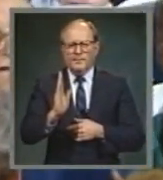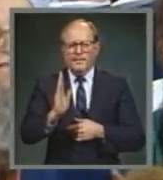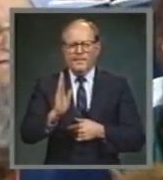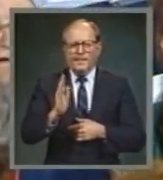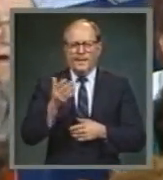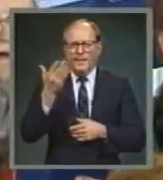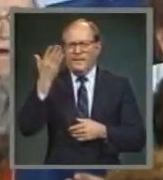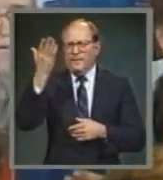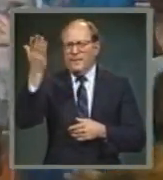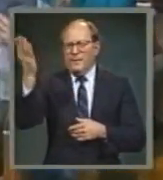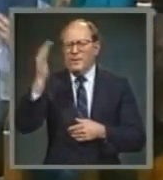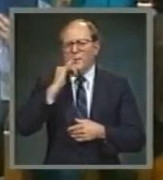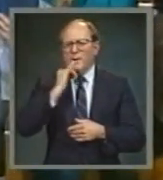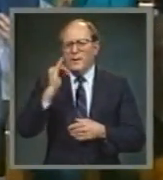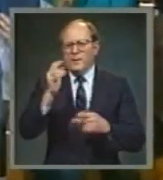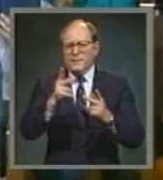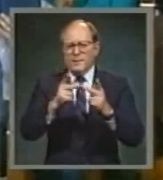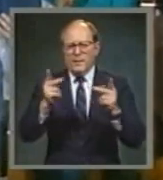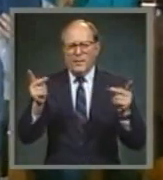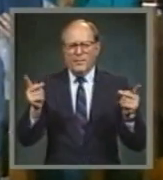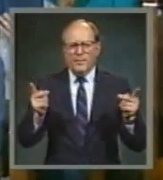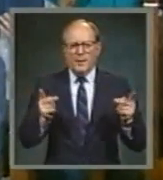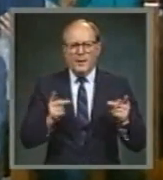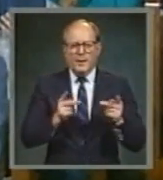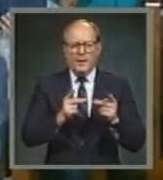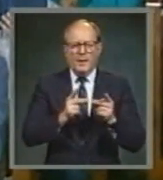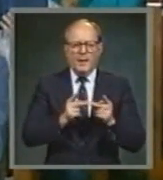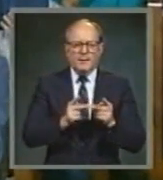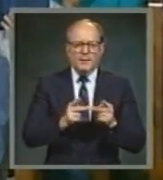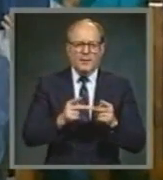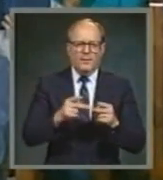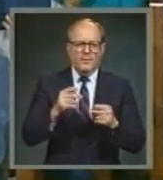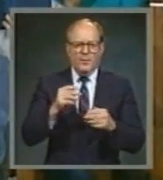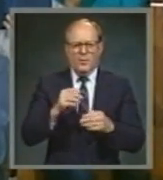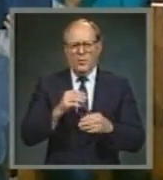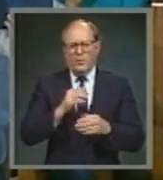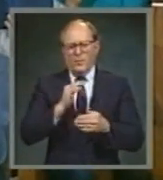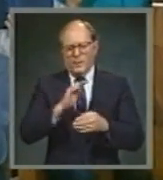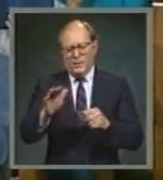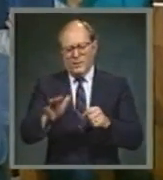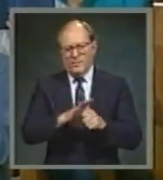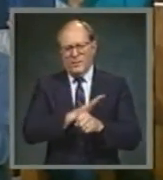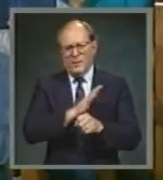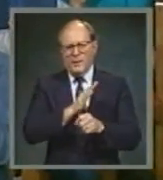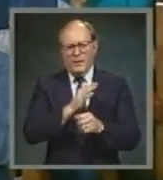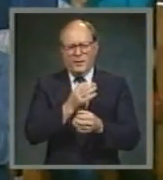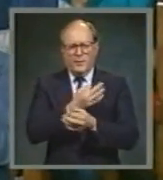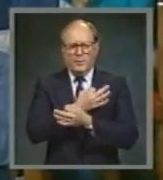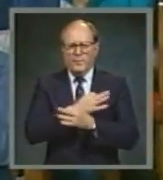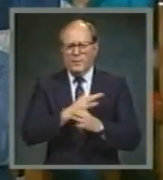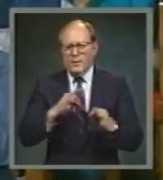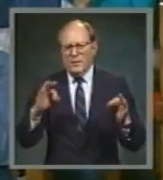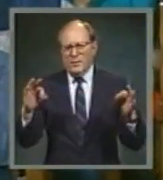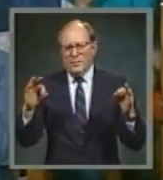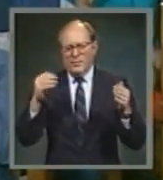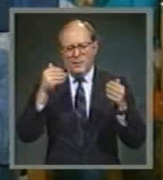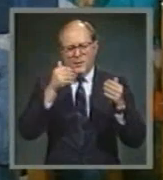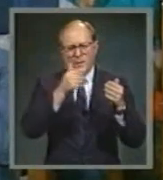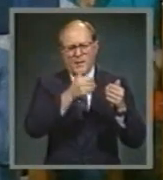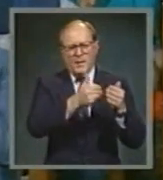There is a place where full release